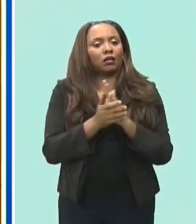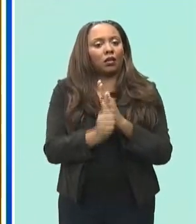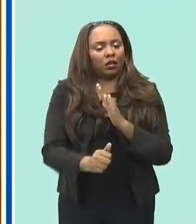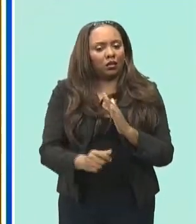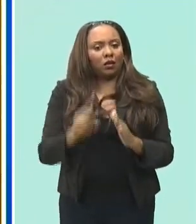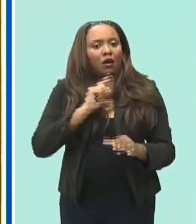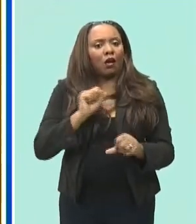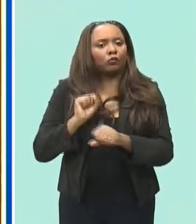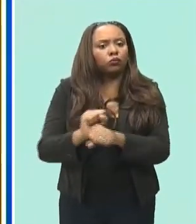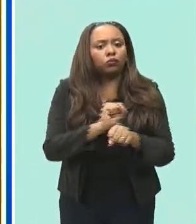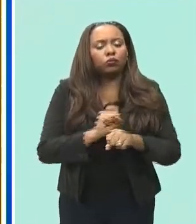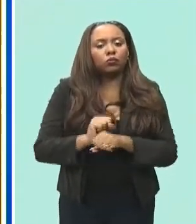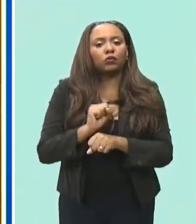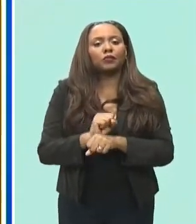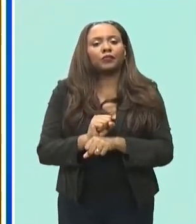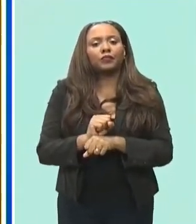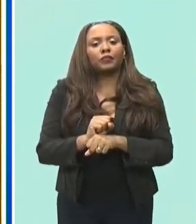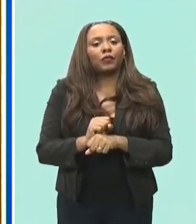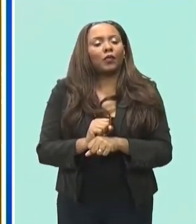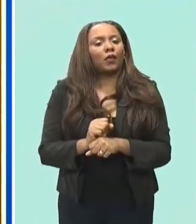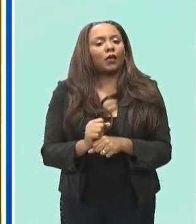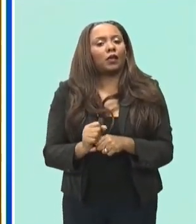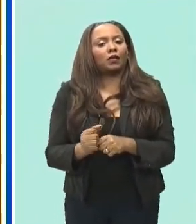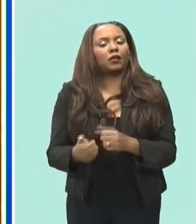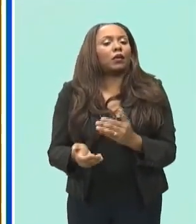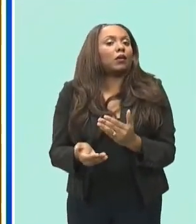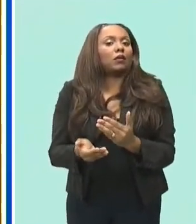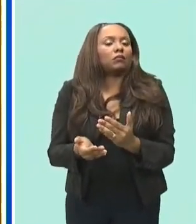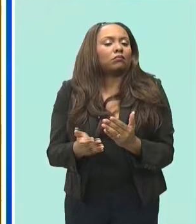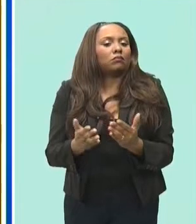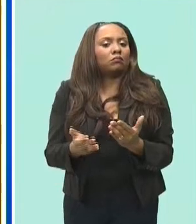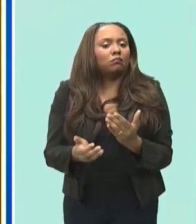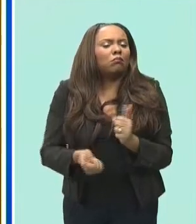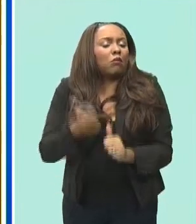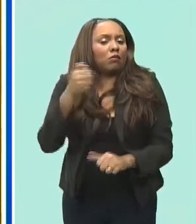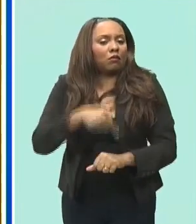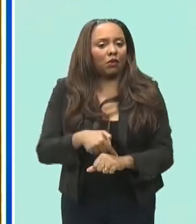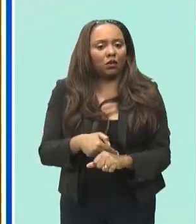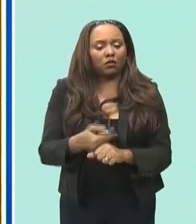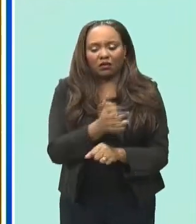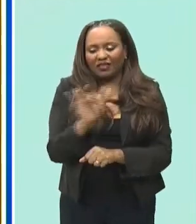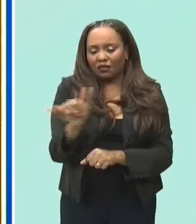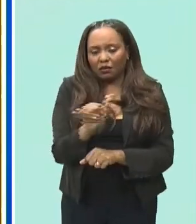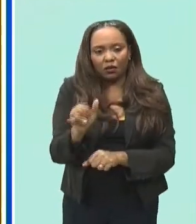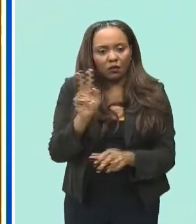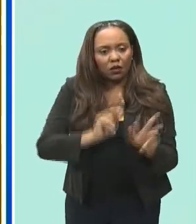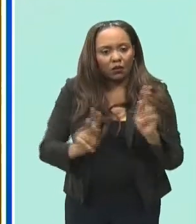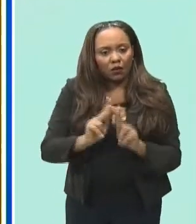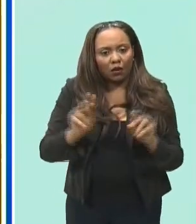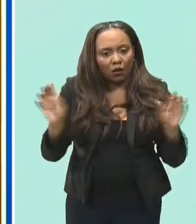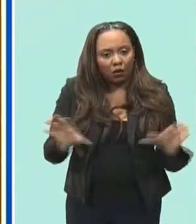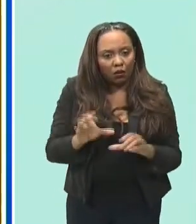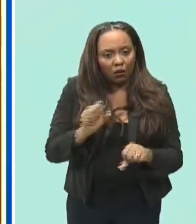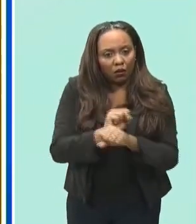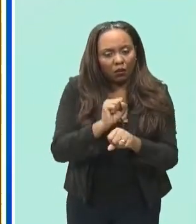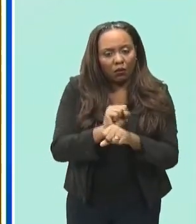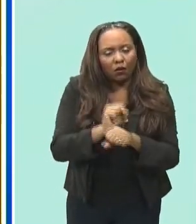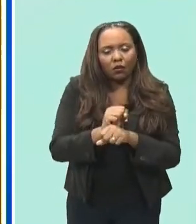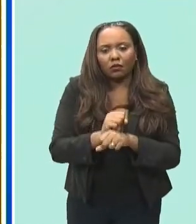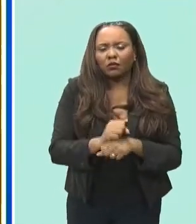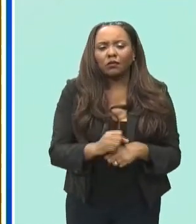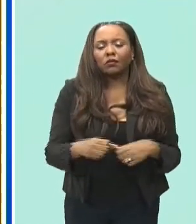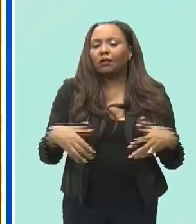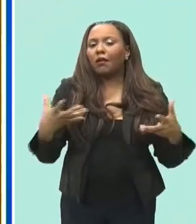will almost always fall on the same few people no i can see no reason why